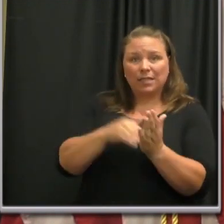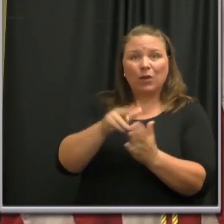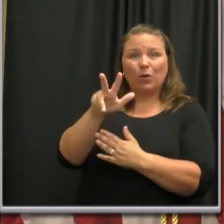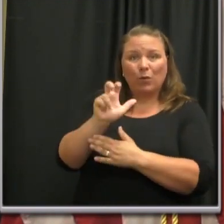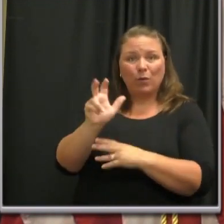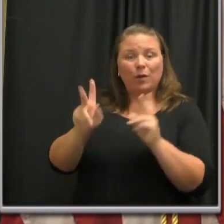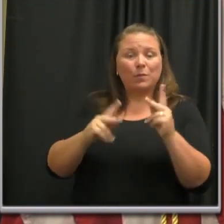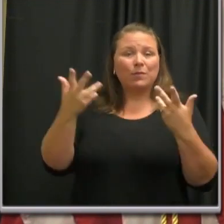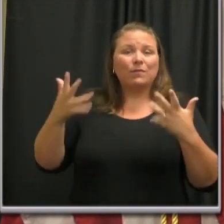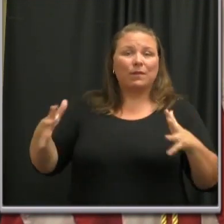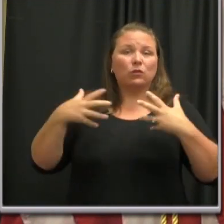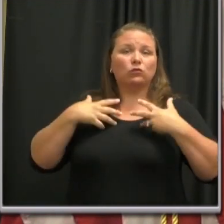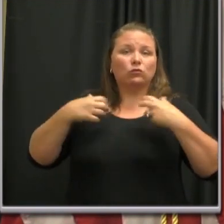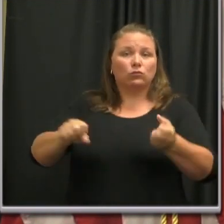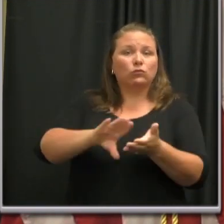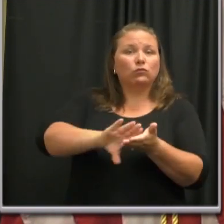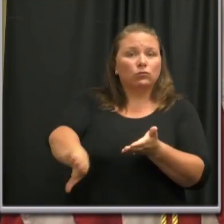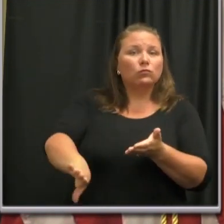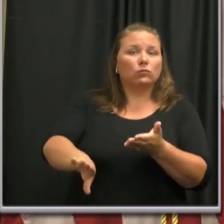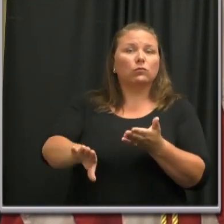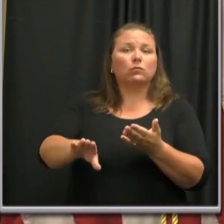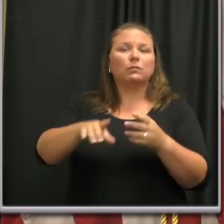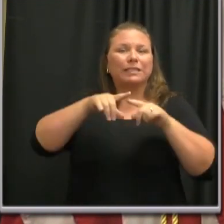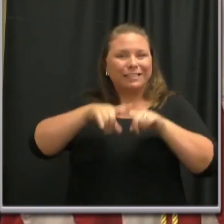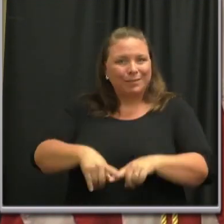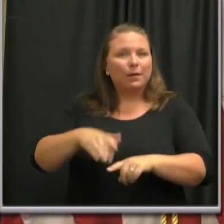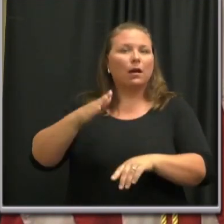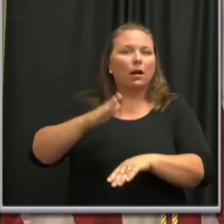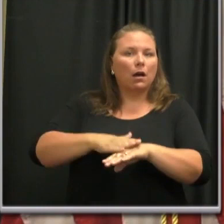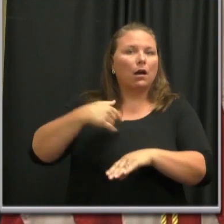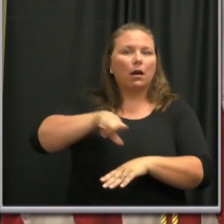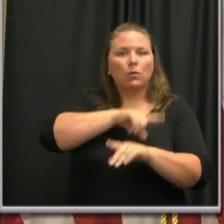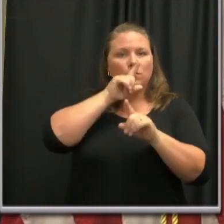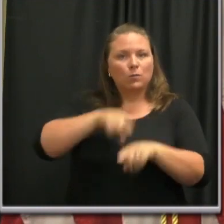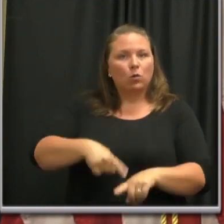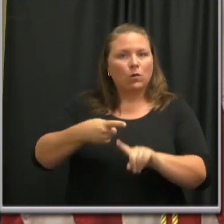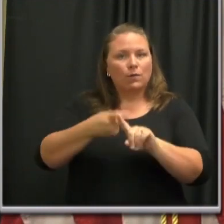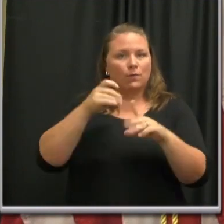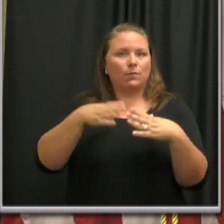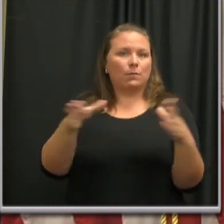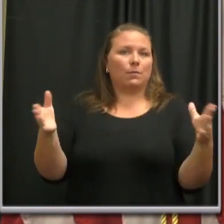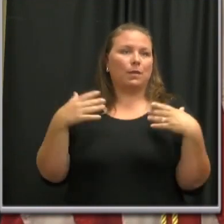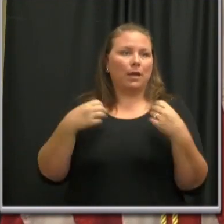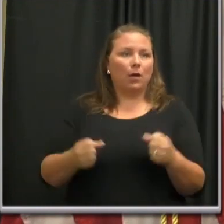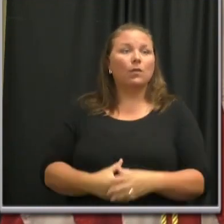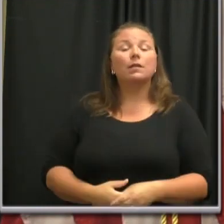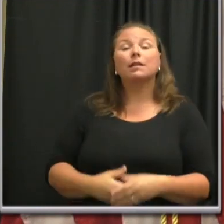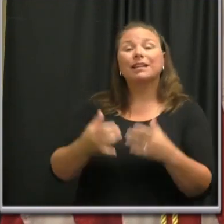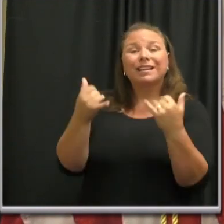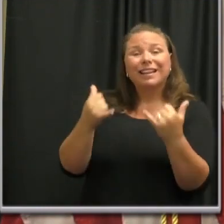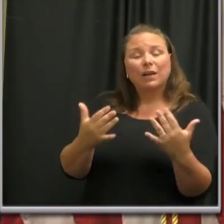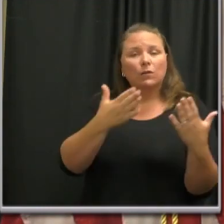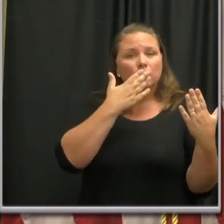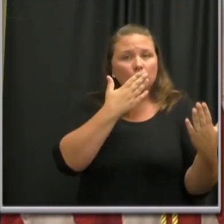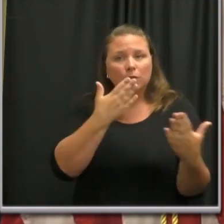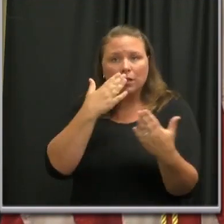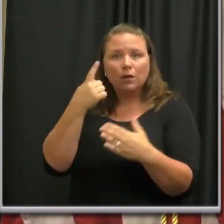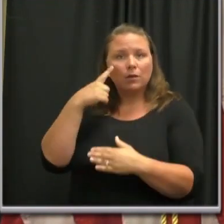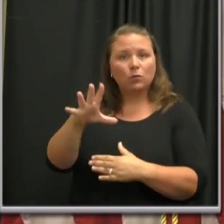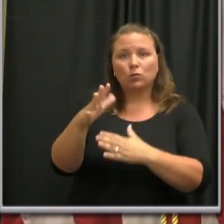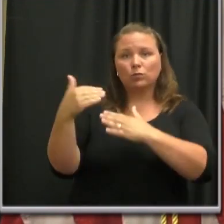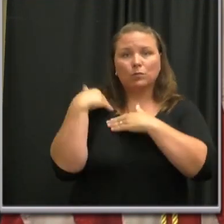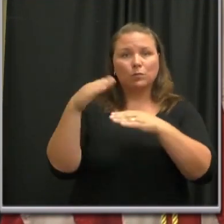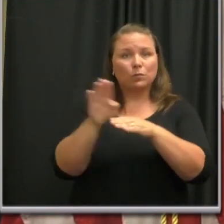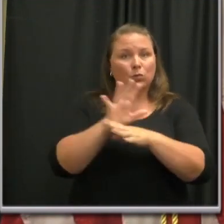recovered from the virus based on public health reports. Now I'd like to take a moment to thank those responsible business owners who have